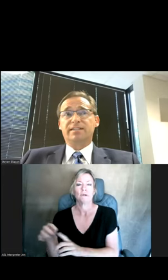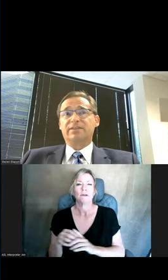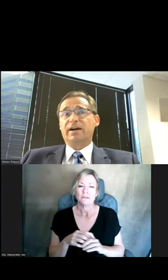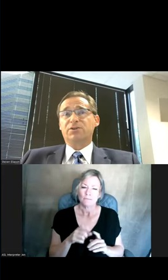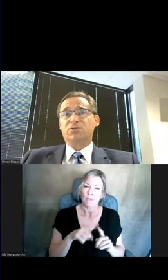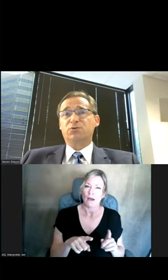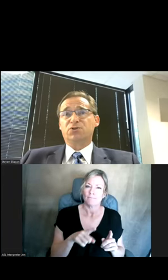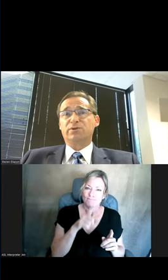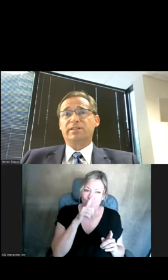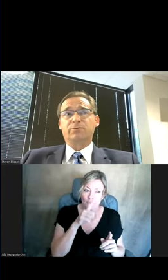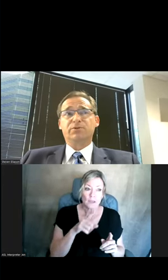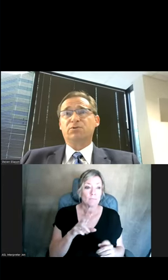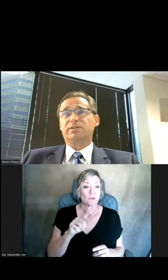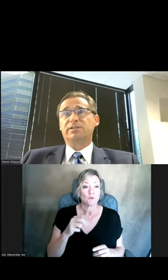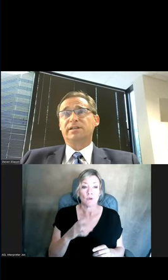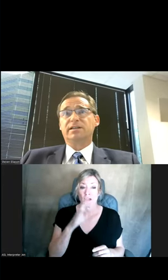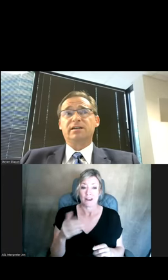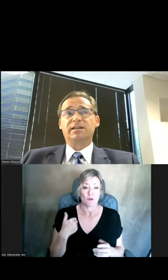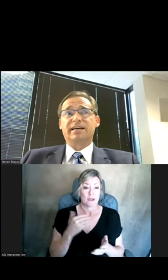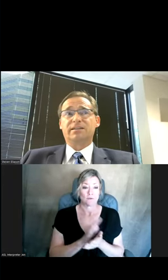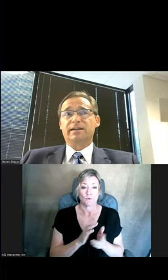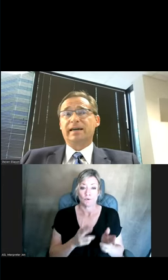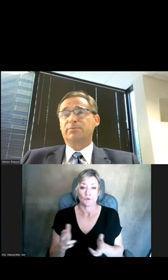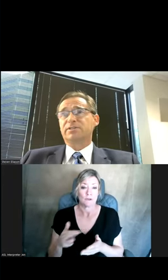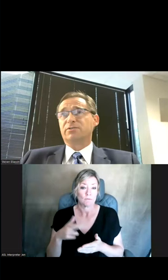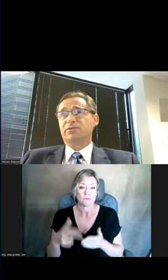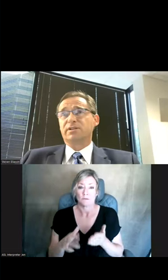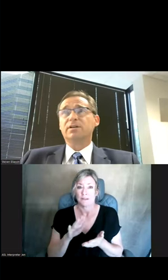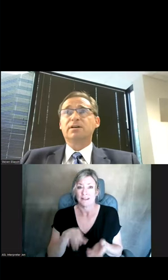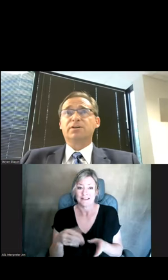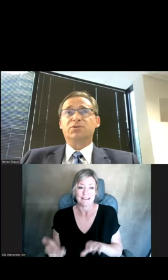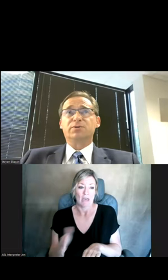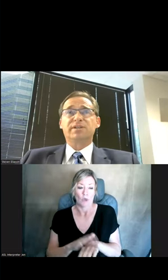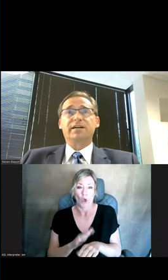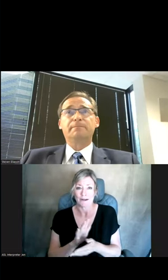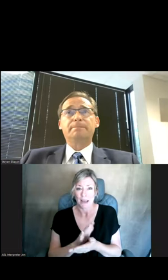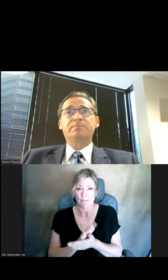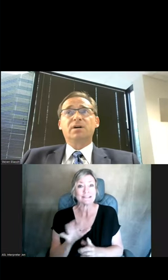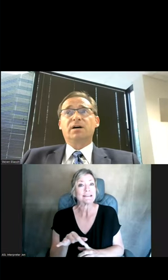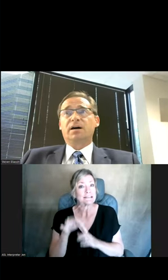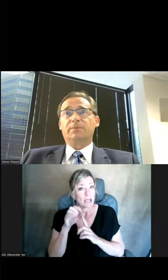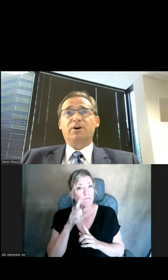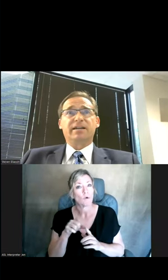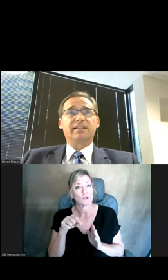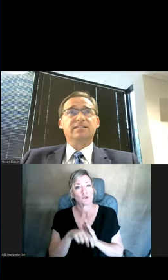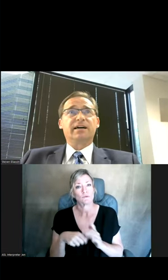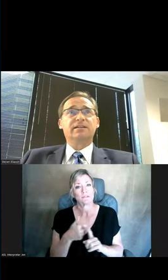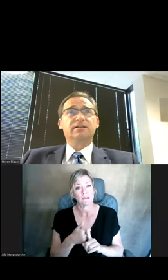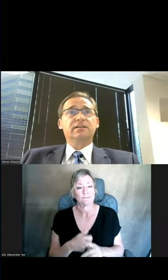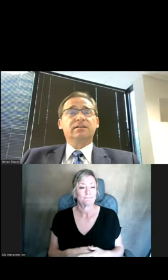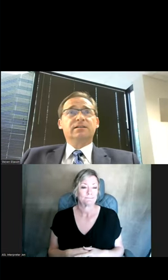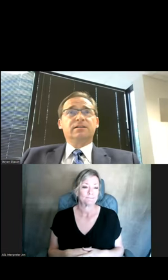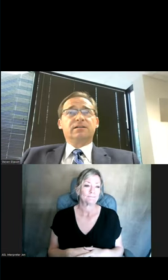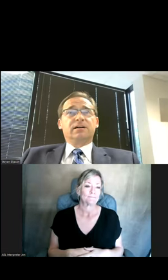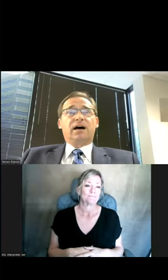Utah has never had a school shooting that resulted in a death on campus other than a suicide. Okay, next slide.